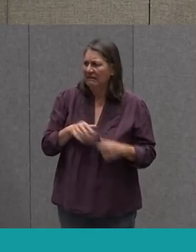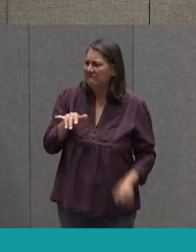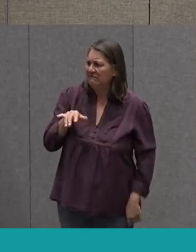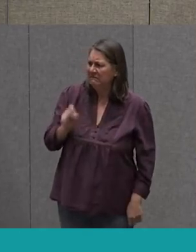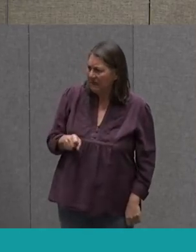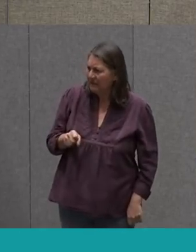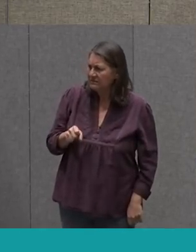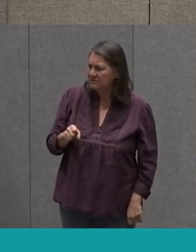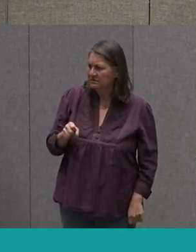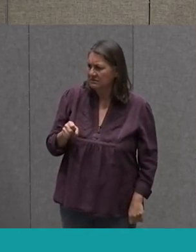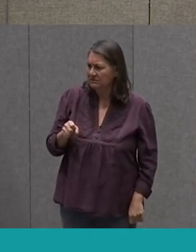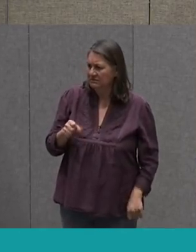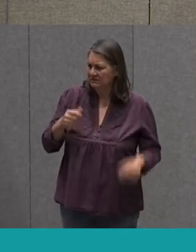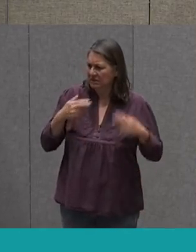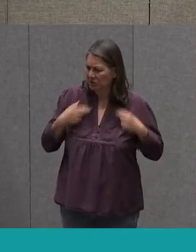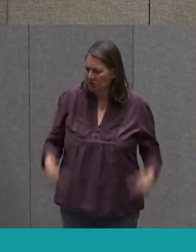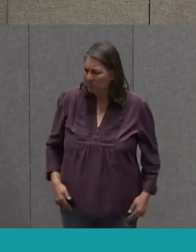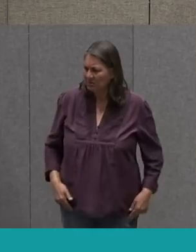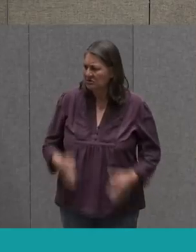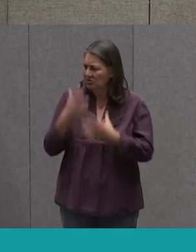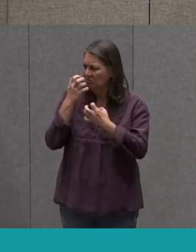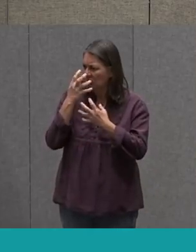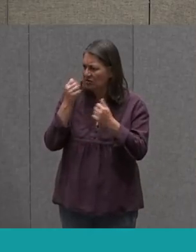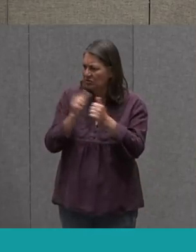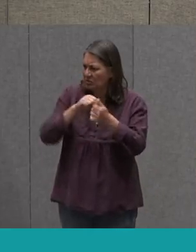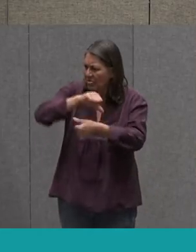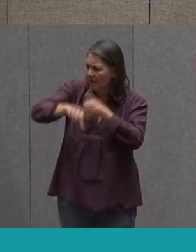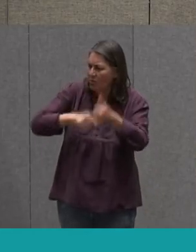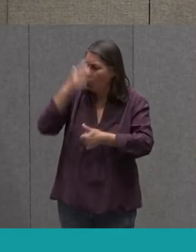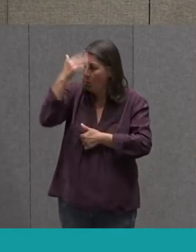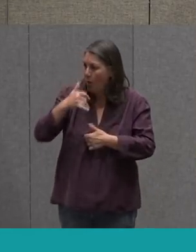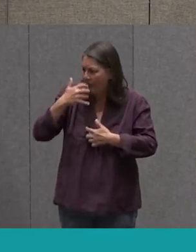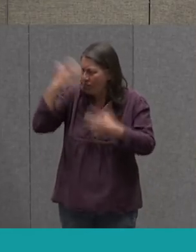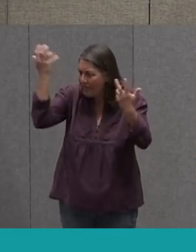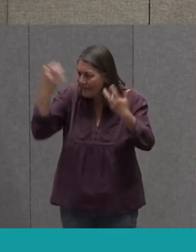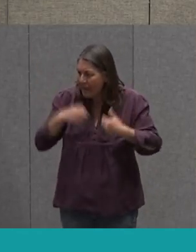Are Getting So Grouchy At Each Other Why Are Acting Mad